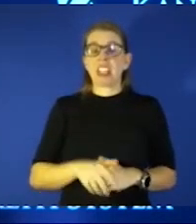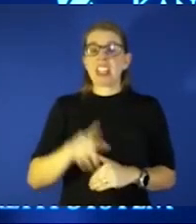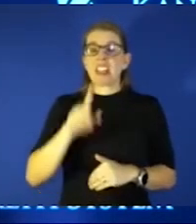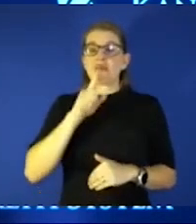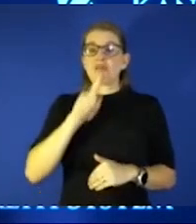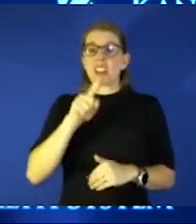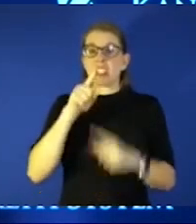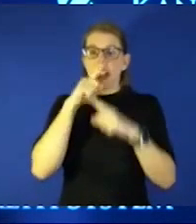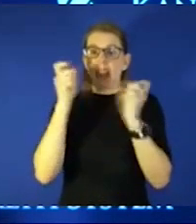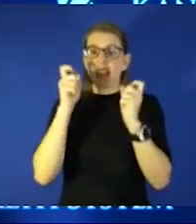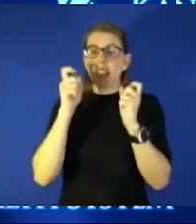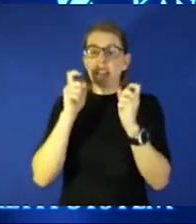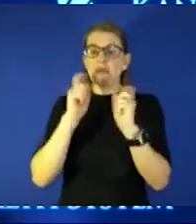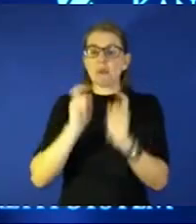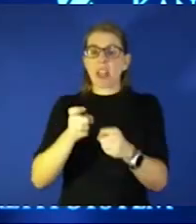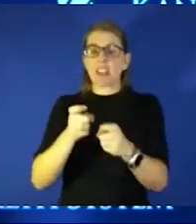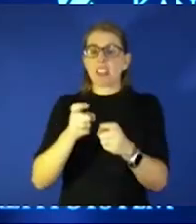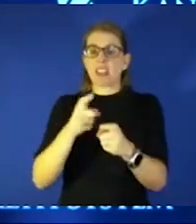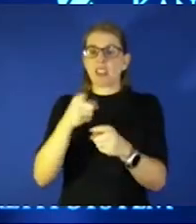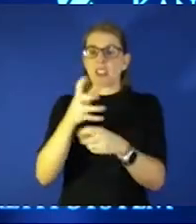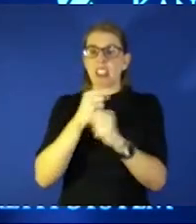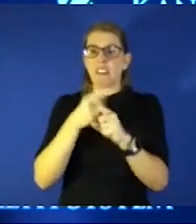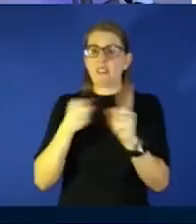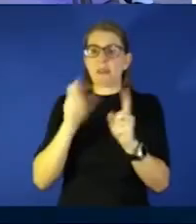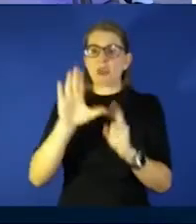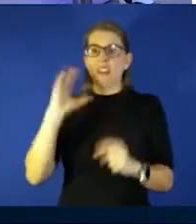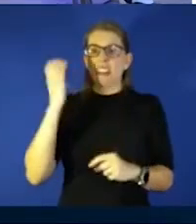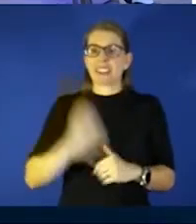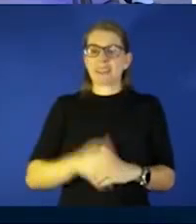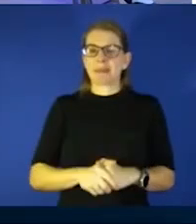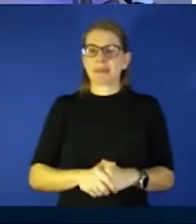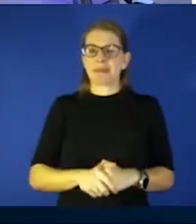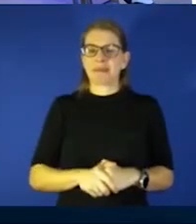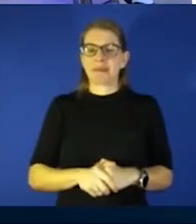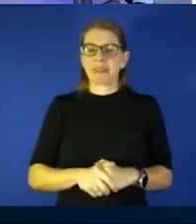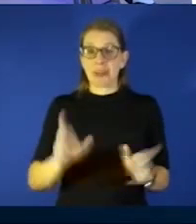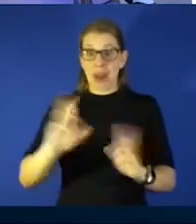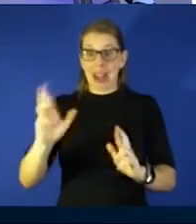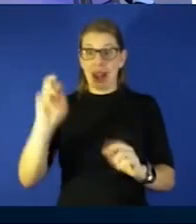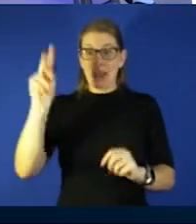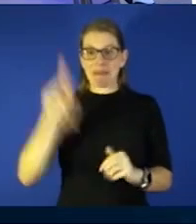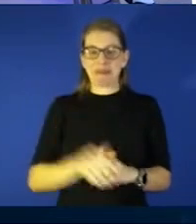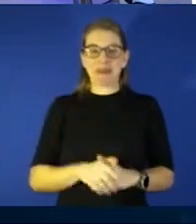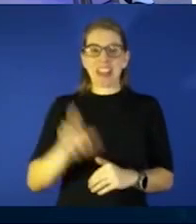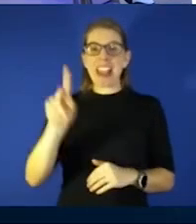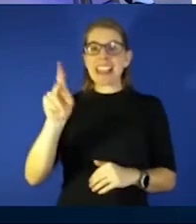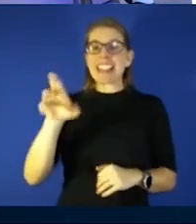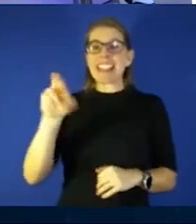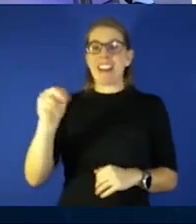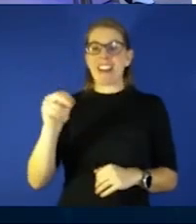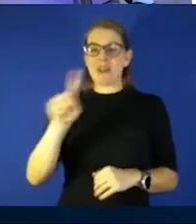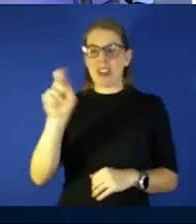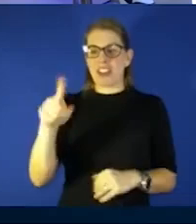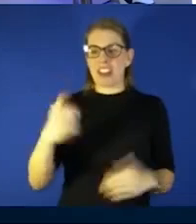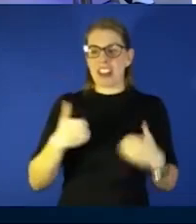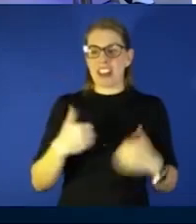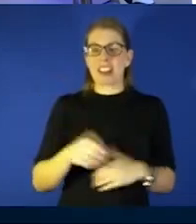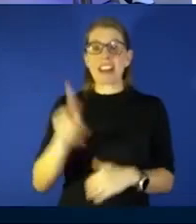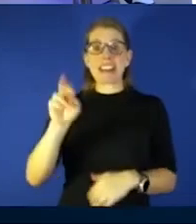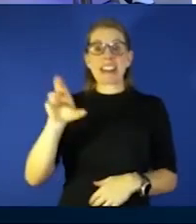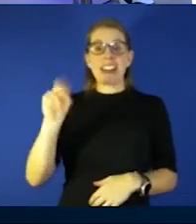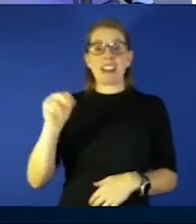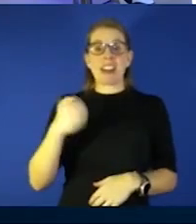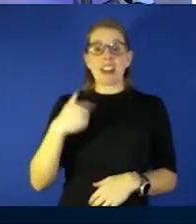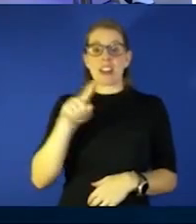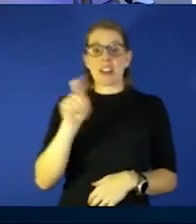hmm okay ready okay karen has a question karen has a question and marisol